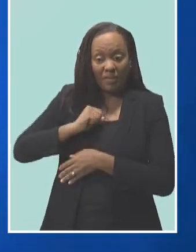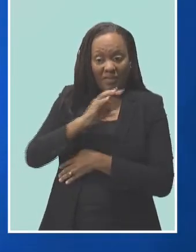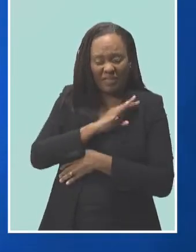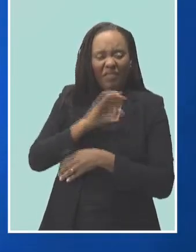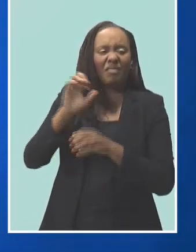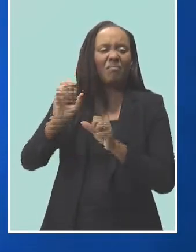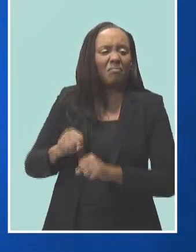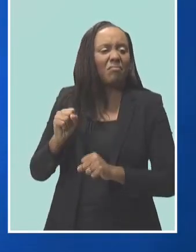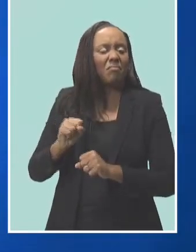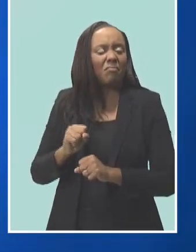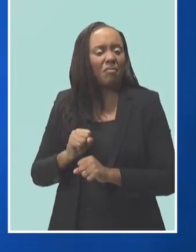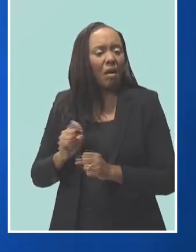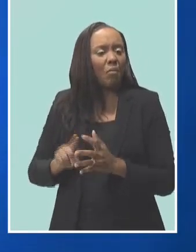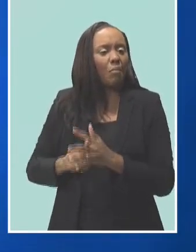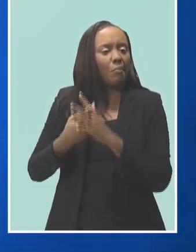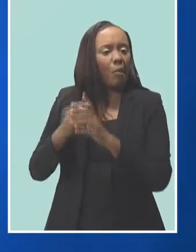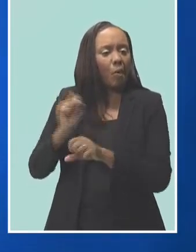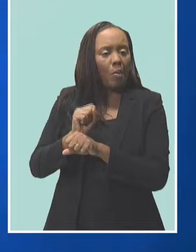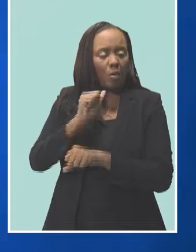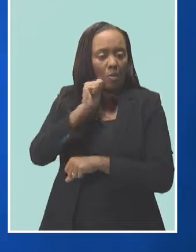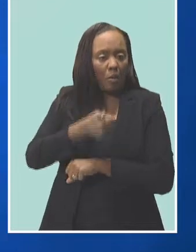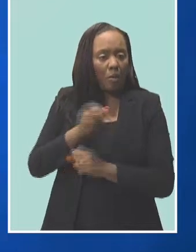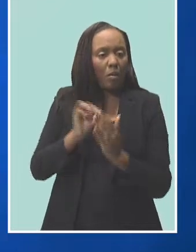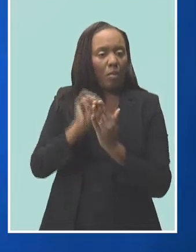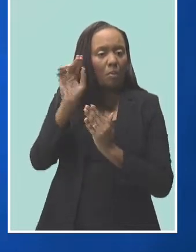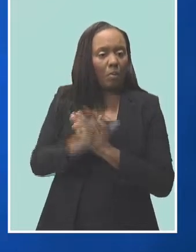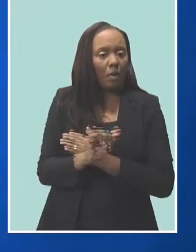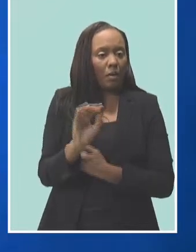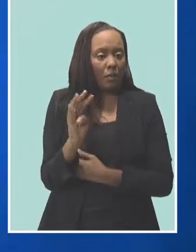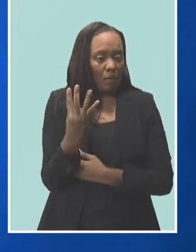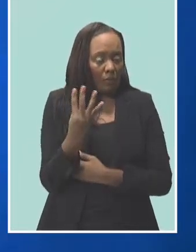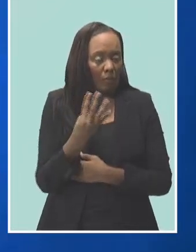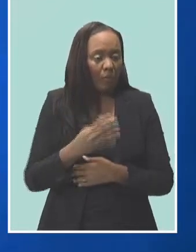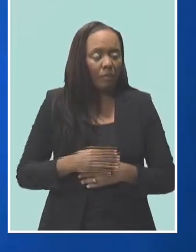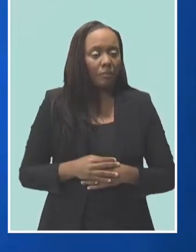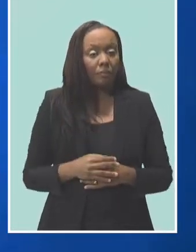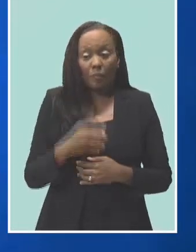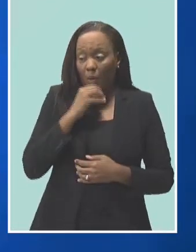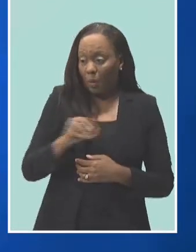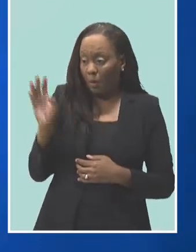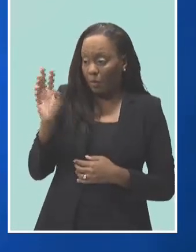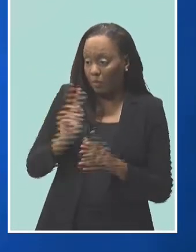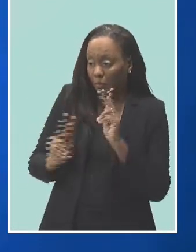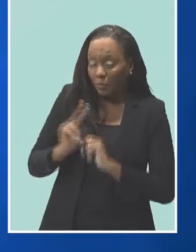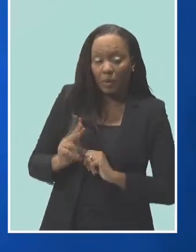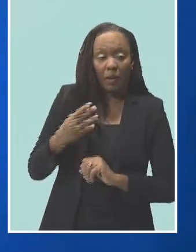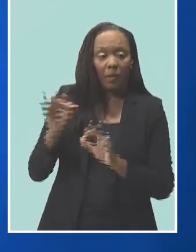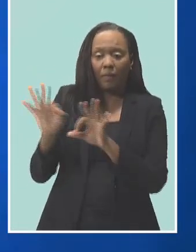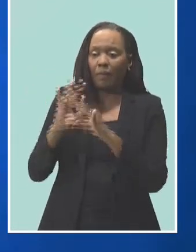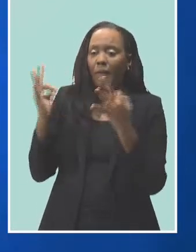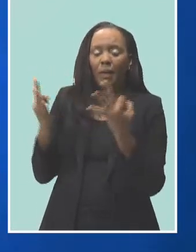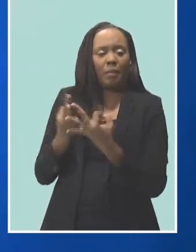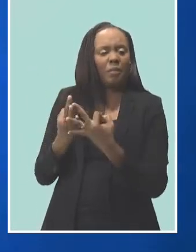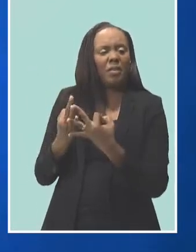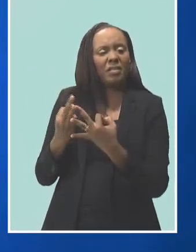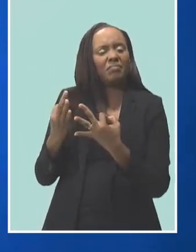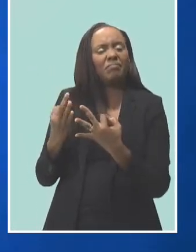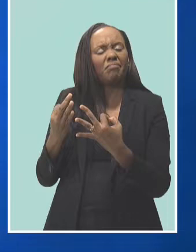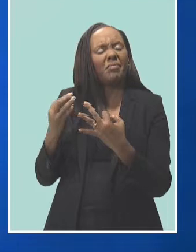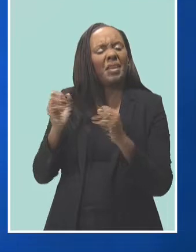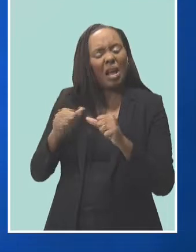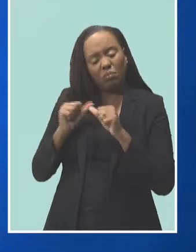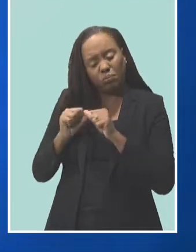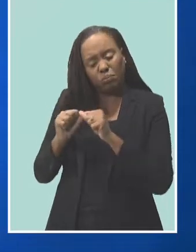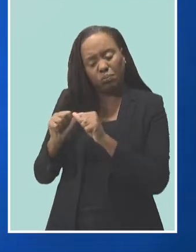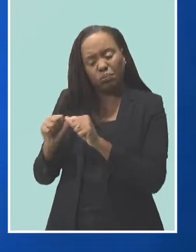tomorrow, Monday the 4th of May. Elderly persons and their families can therefore be assured that there will be no disruption of care of the